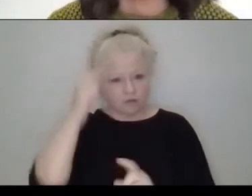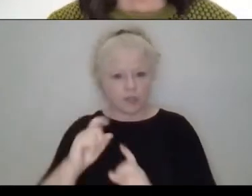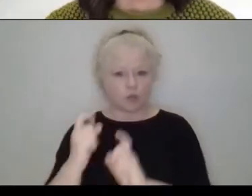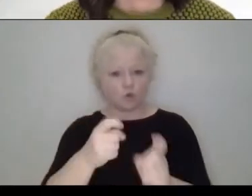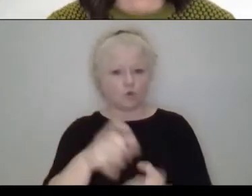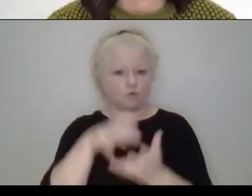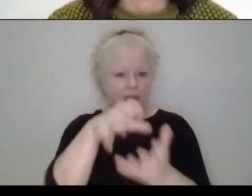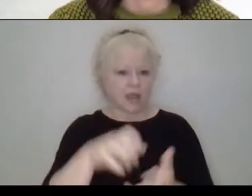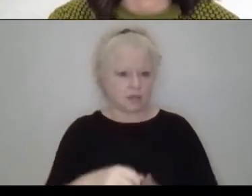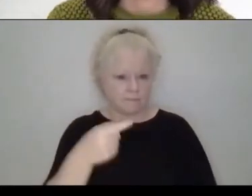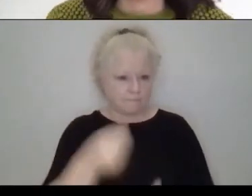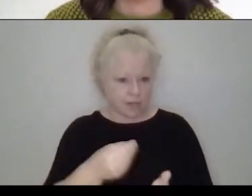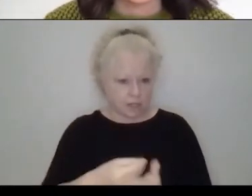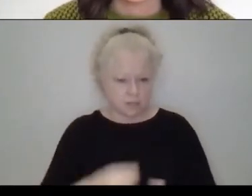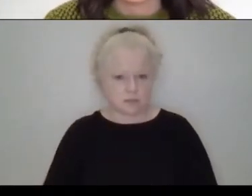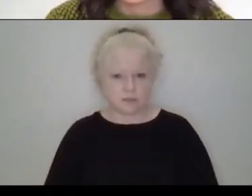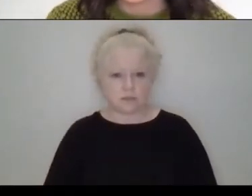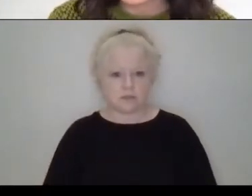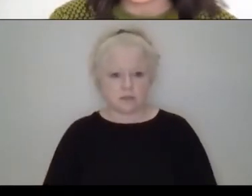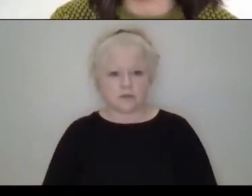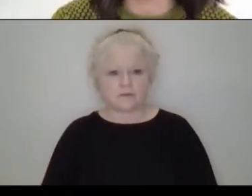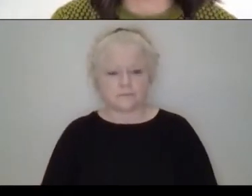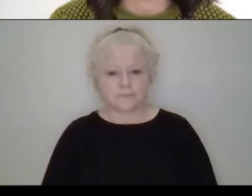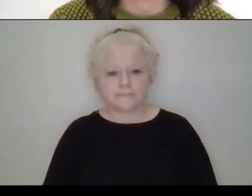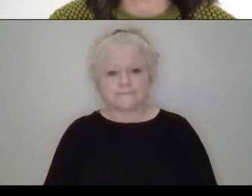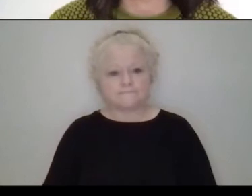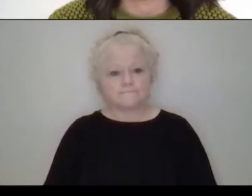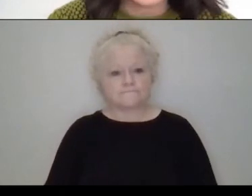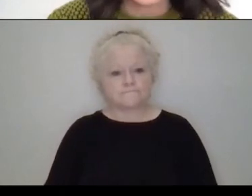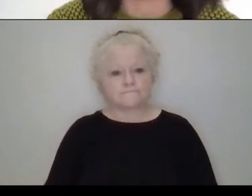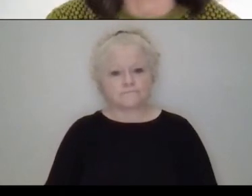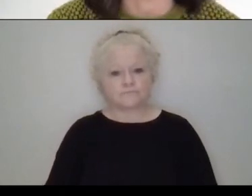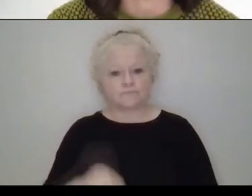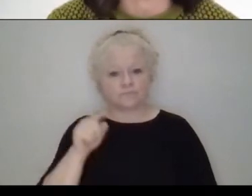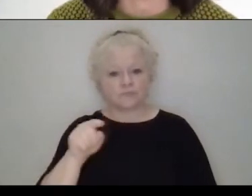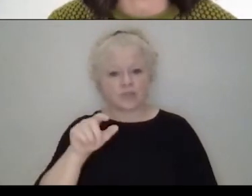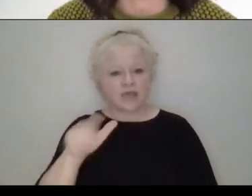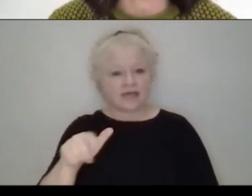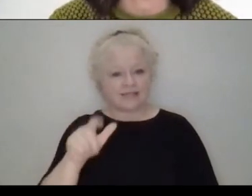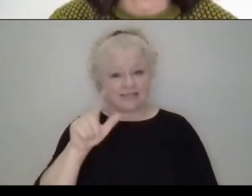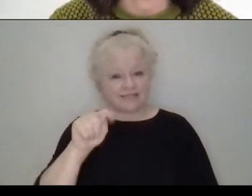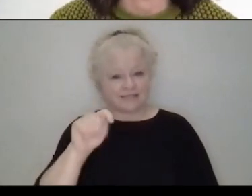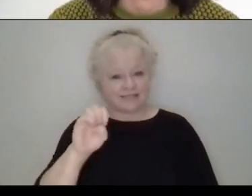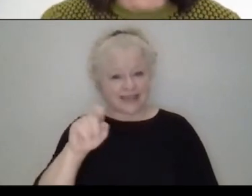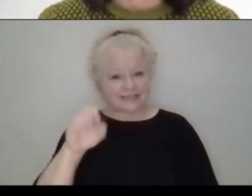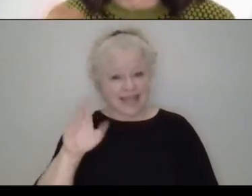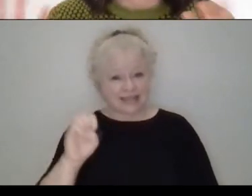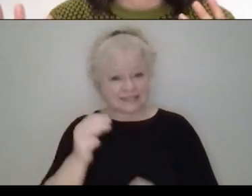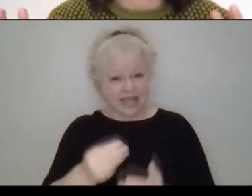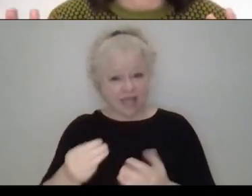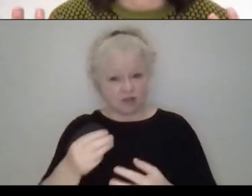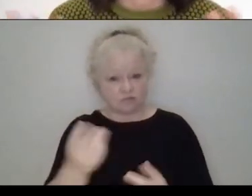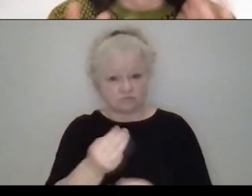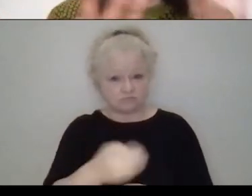and this project called Para Espacios. And the idea of these textiles was to, how,